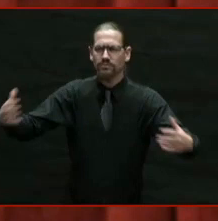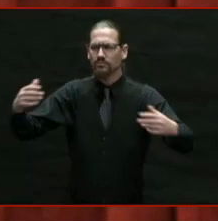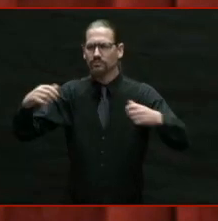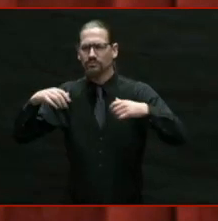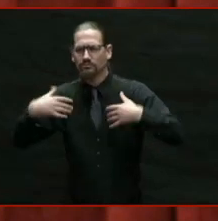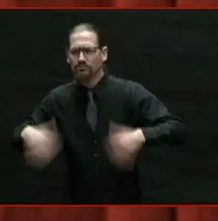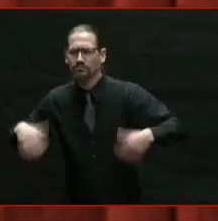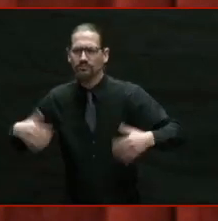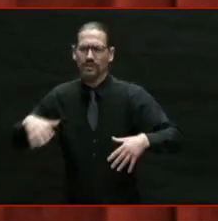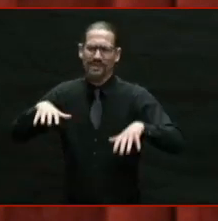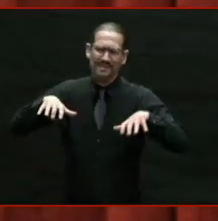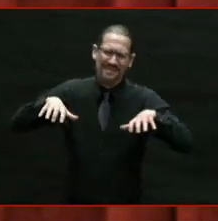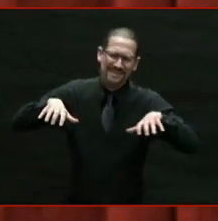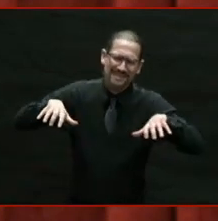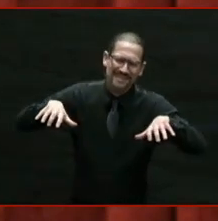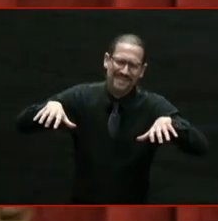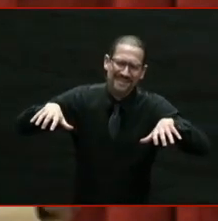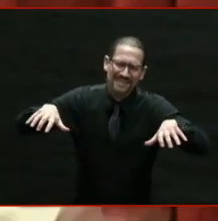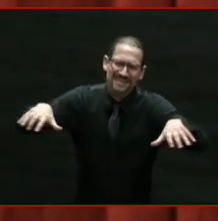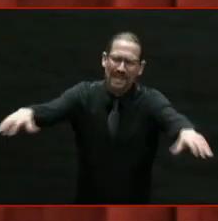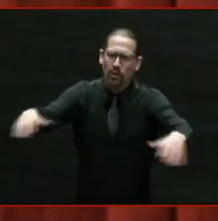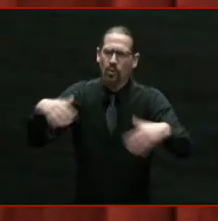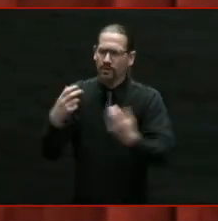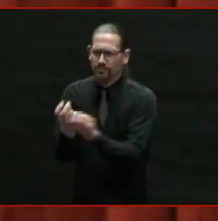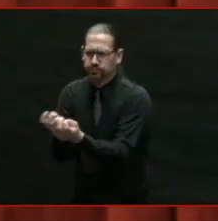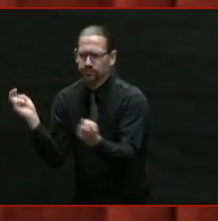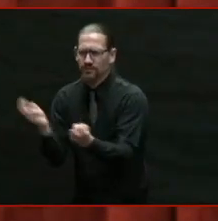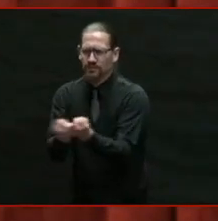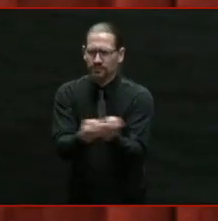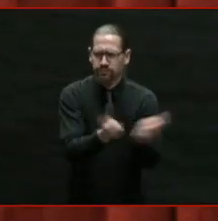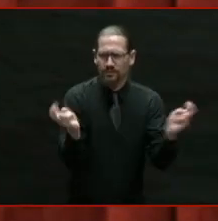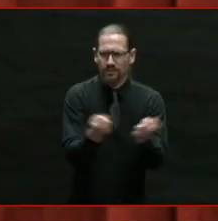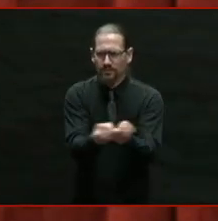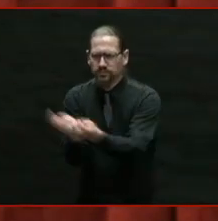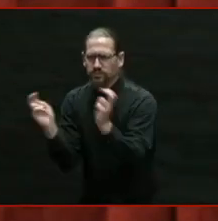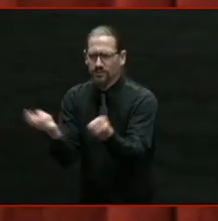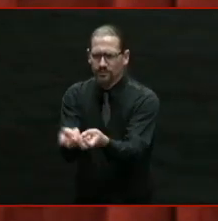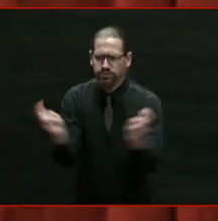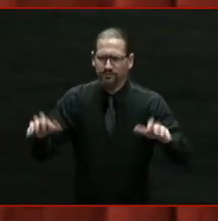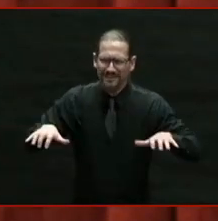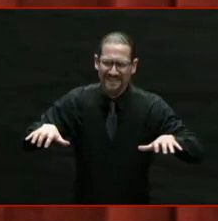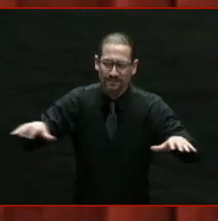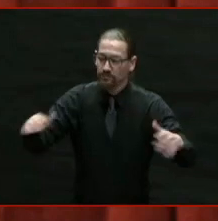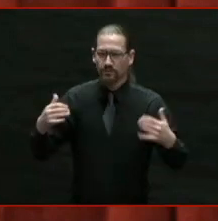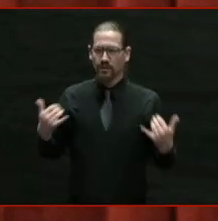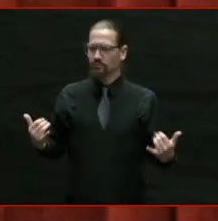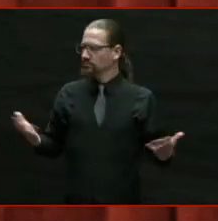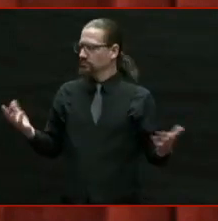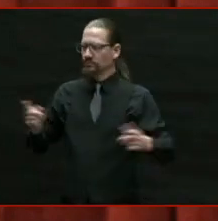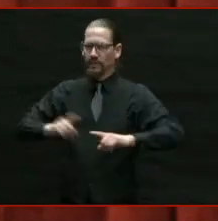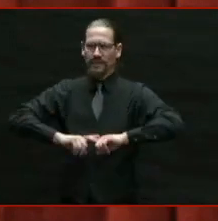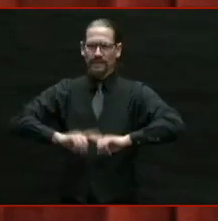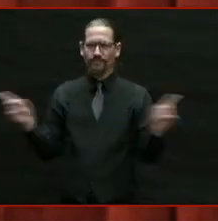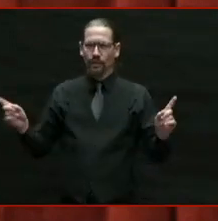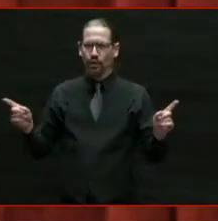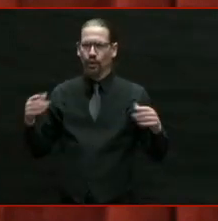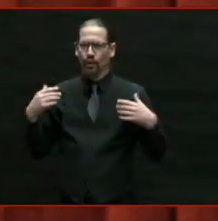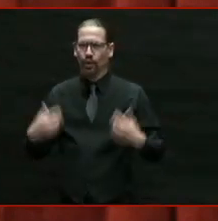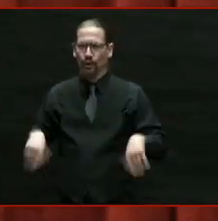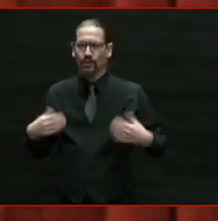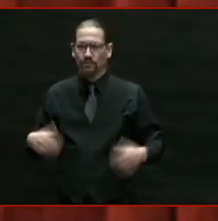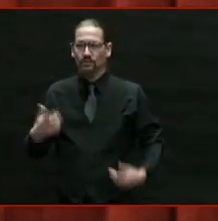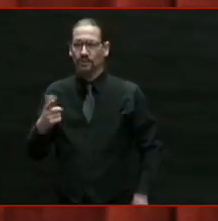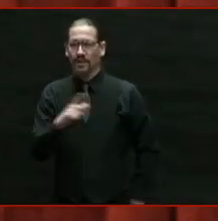packed. Normally this chamber is filled with members of the legislature, members of my